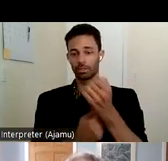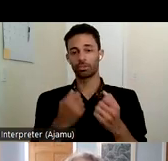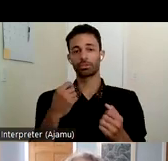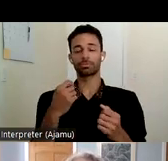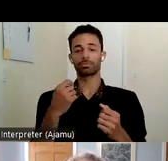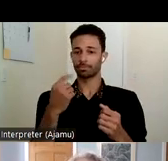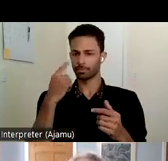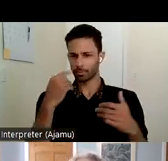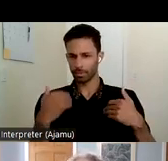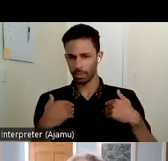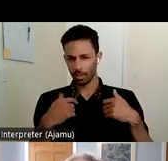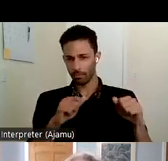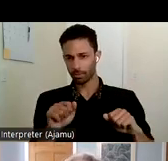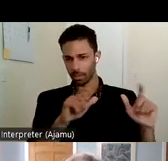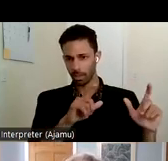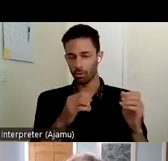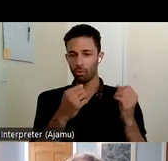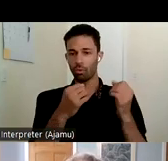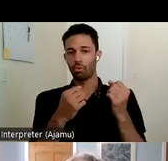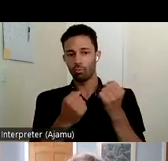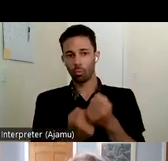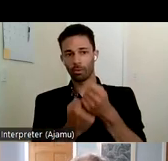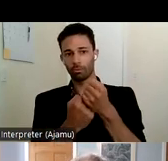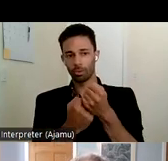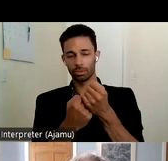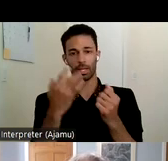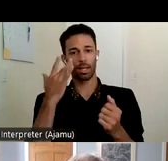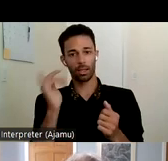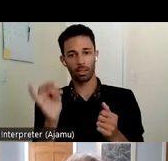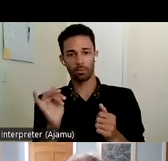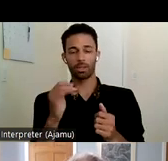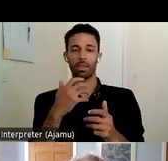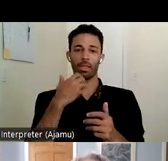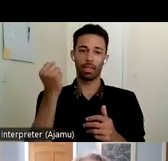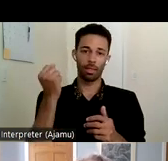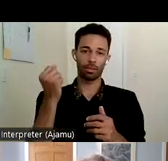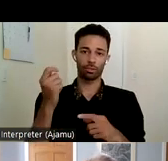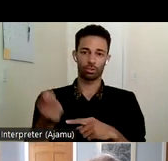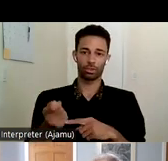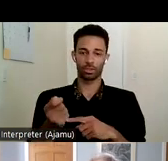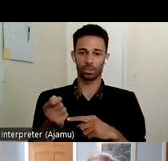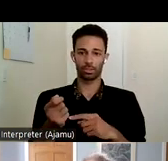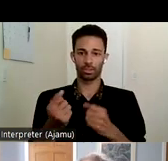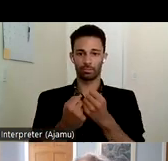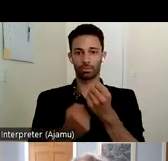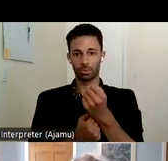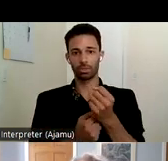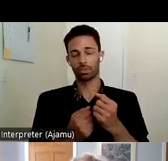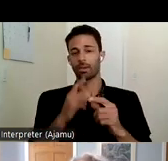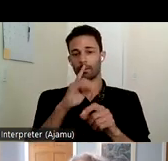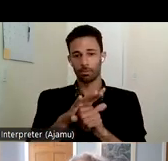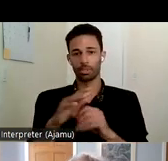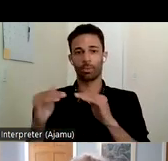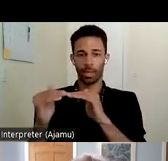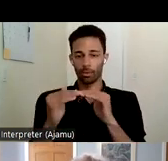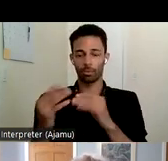it's called reinforcing California's elder justice infrastructure committing to equity and inclusion I know